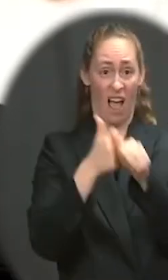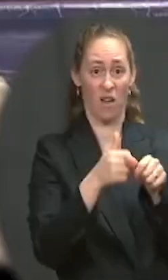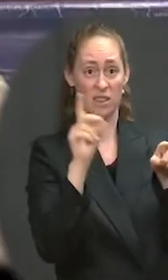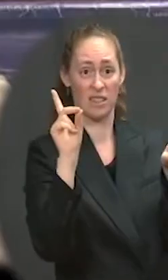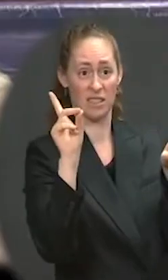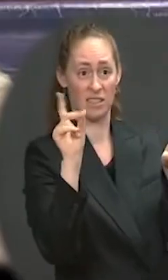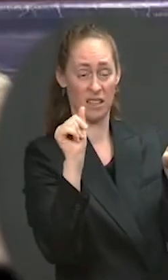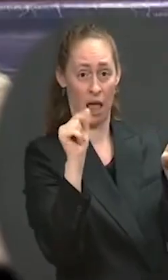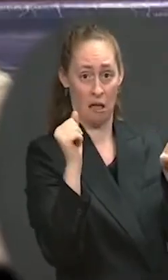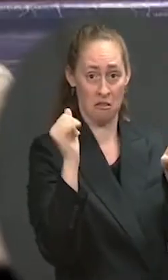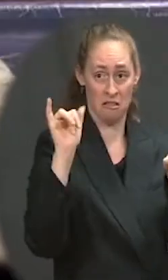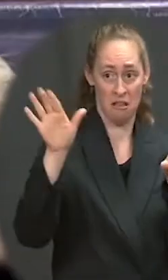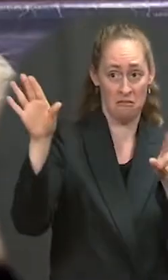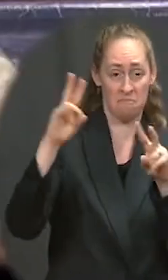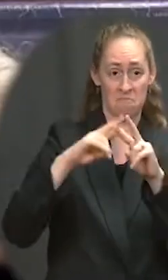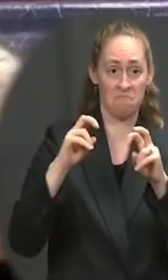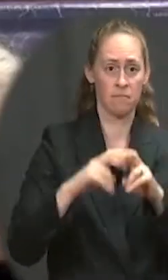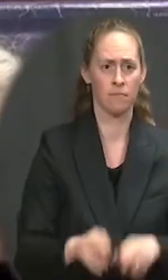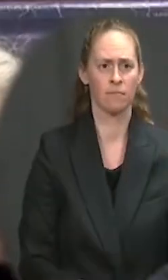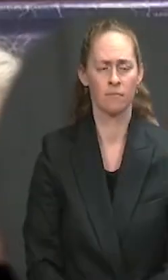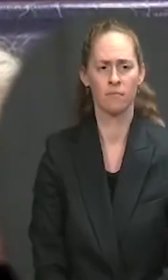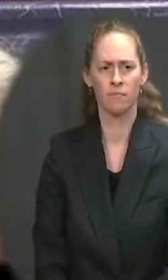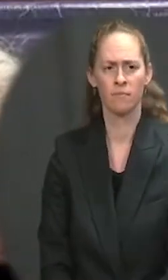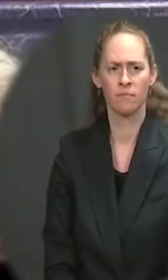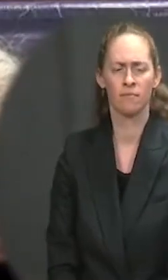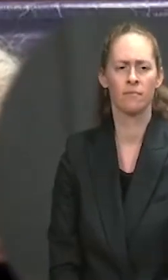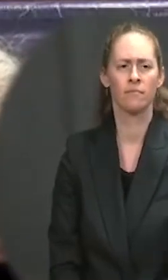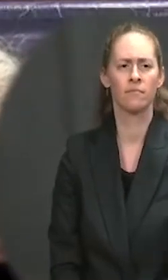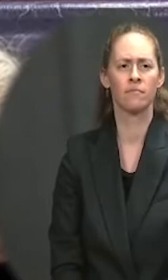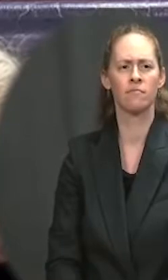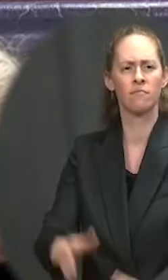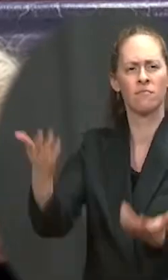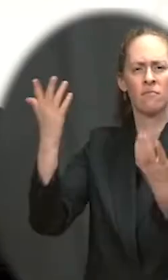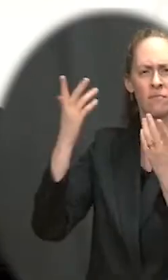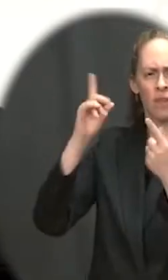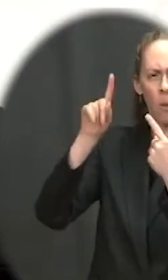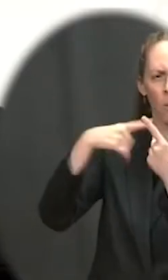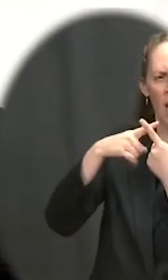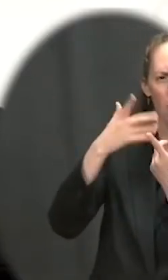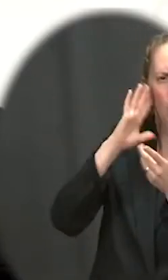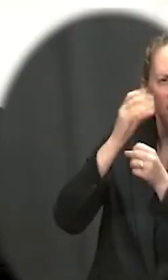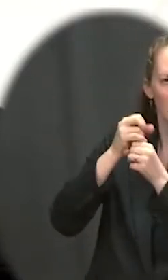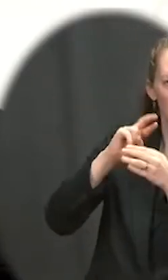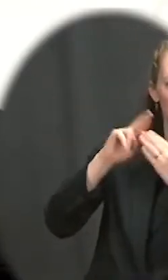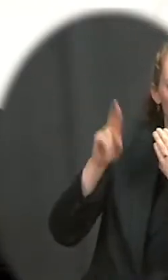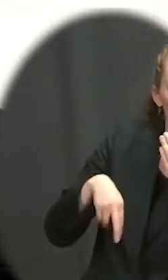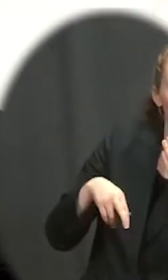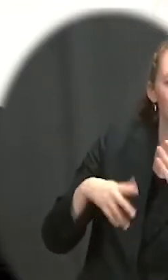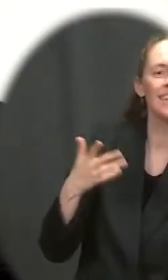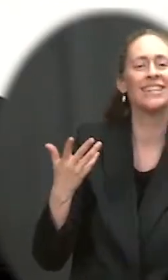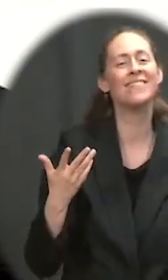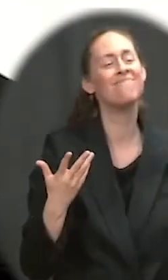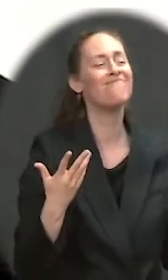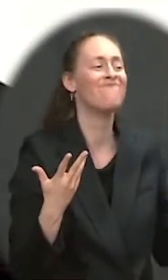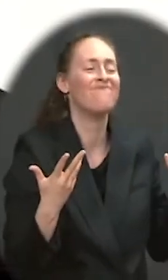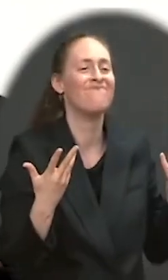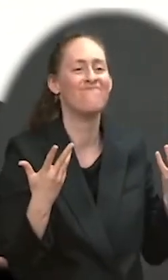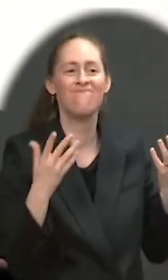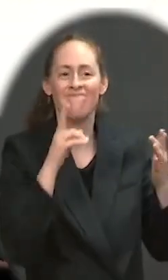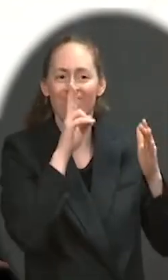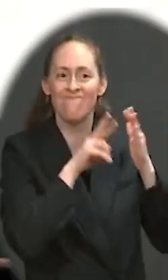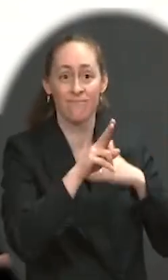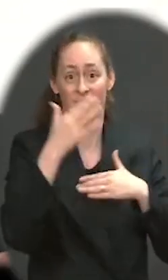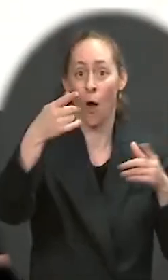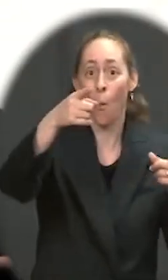expect those assumptions and data to come in? I don't have a prediction of that. I suggest you ask them. Go ahead,